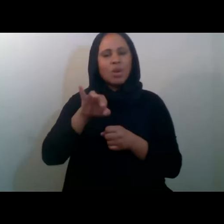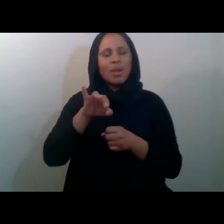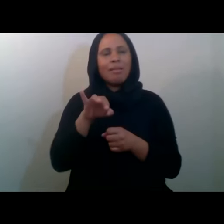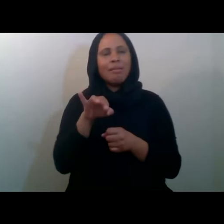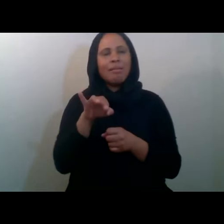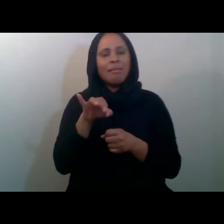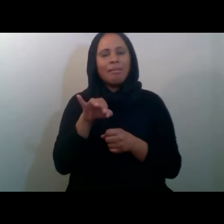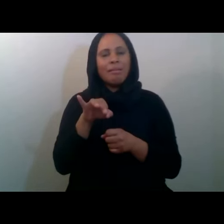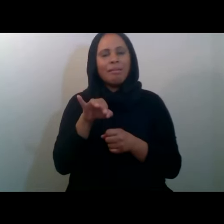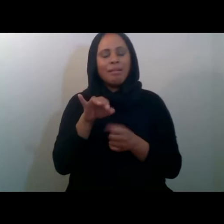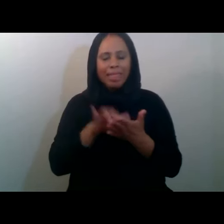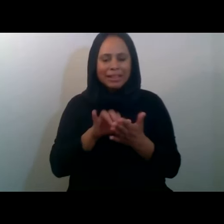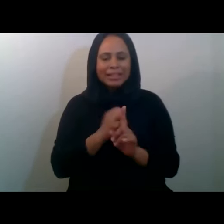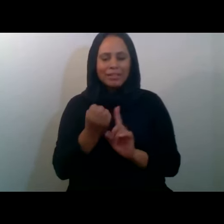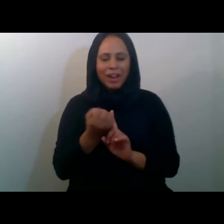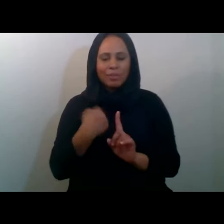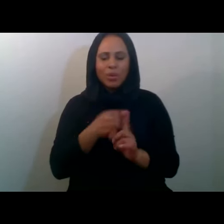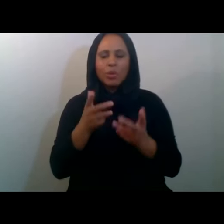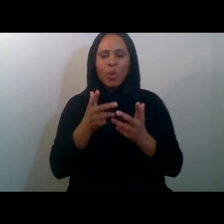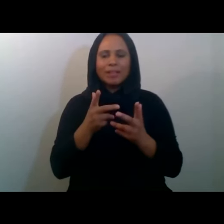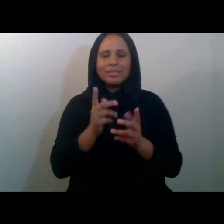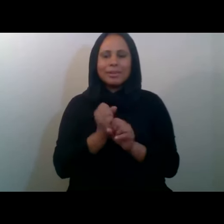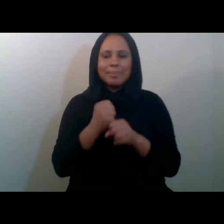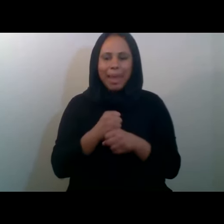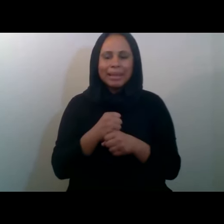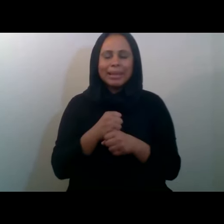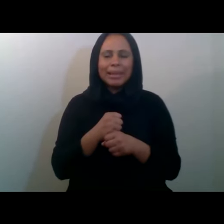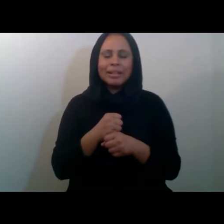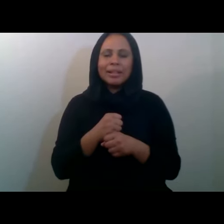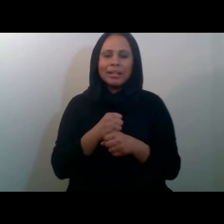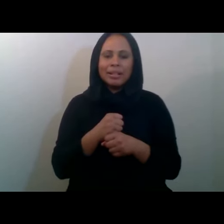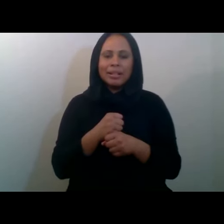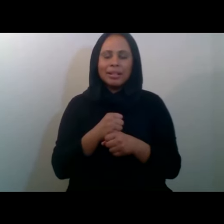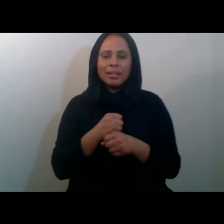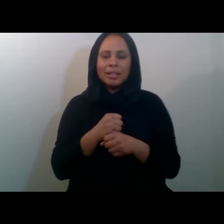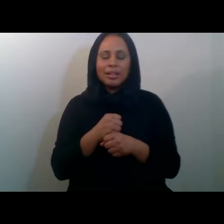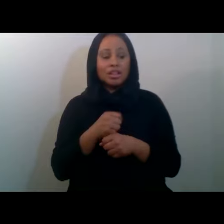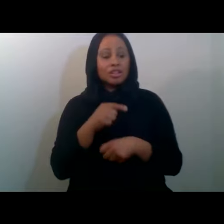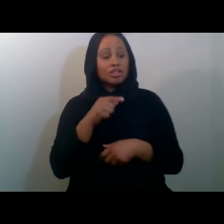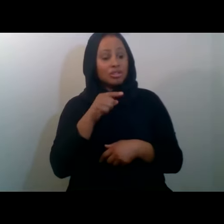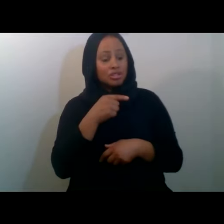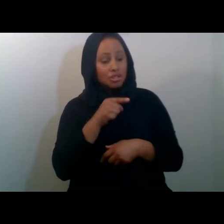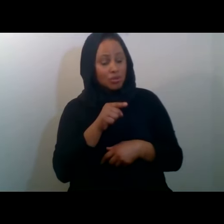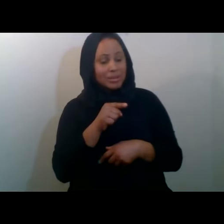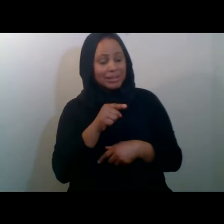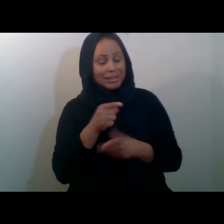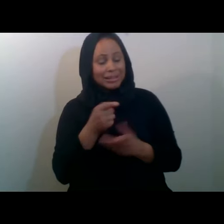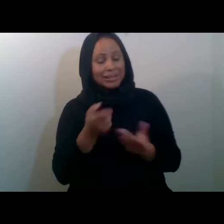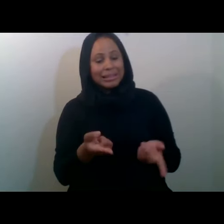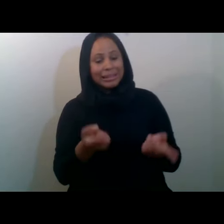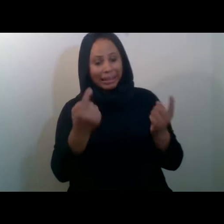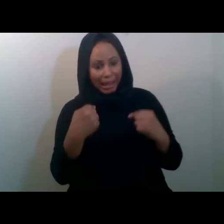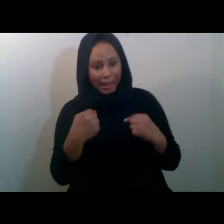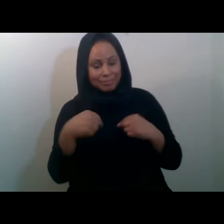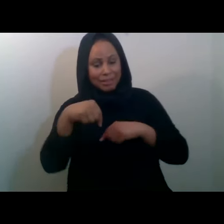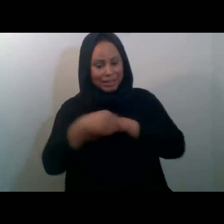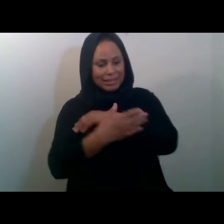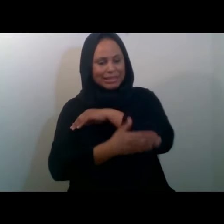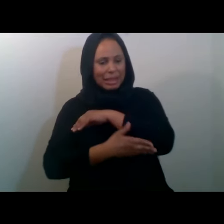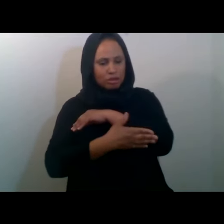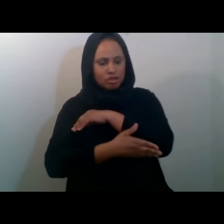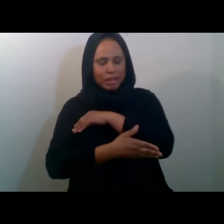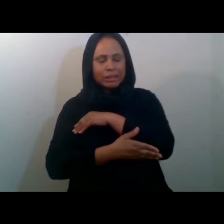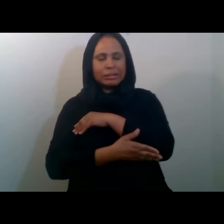that we want to create is that you came here on a, a, a, a rough, a rough